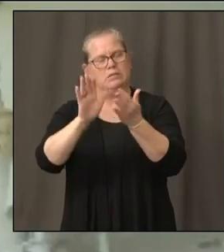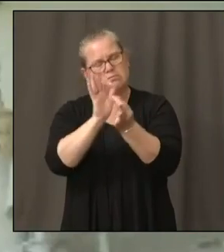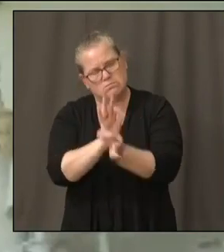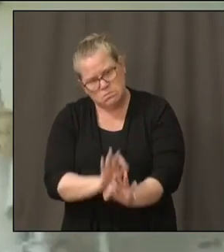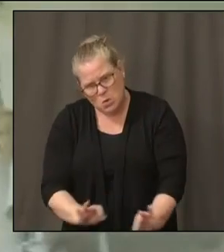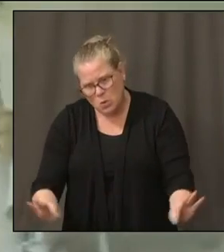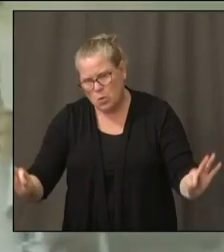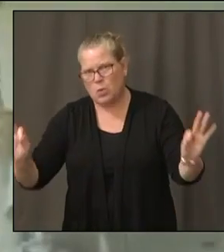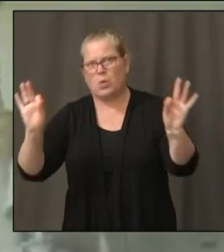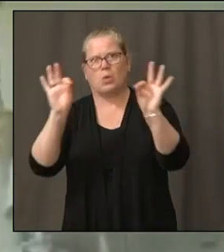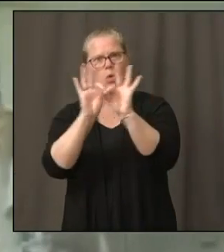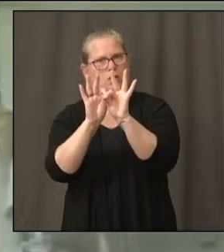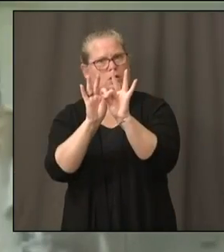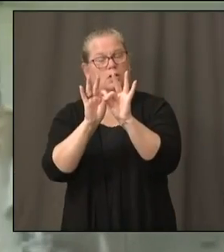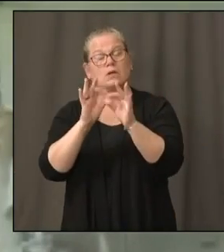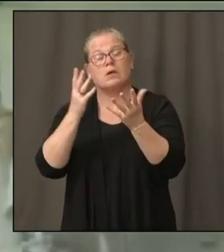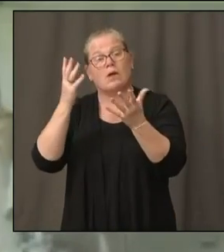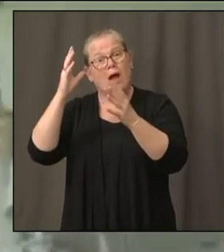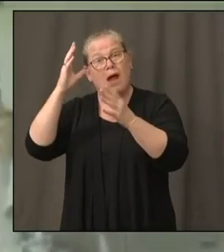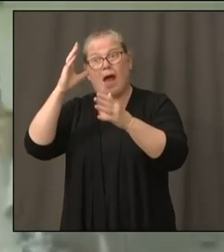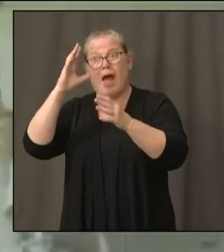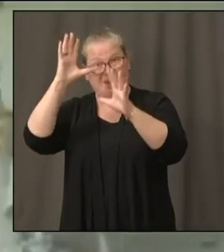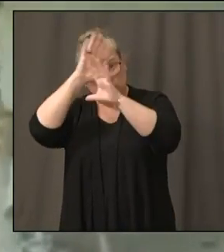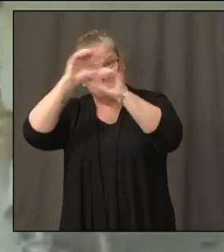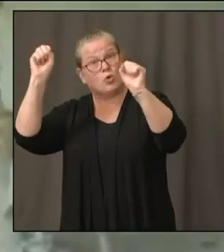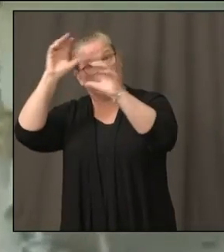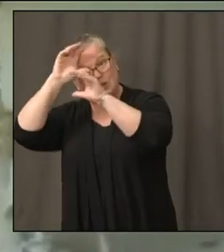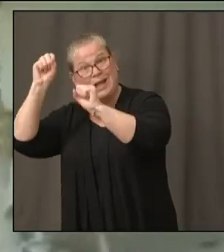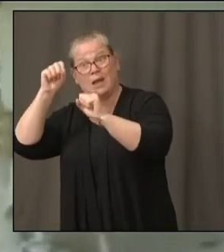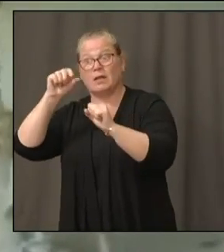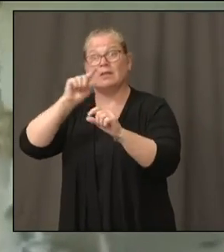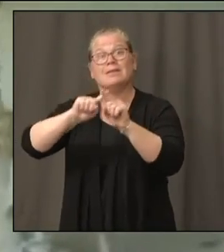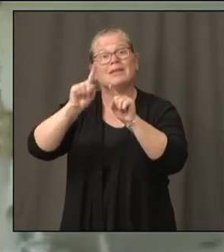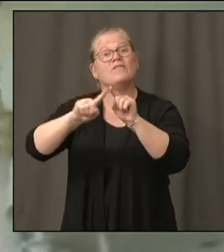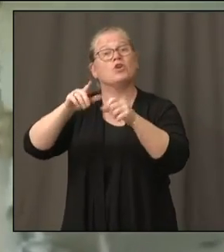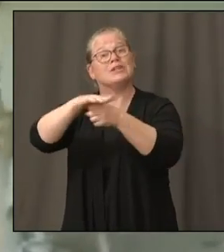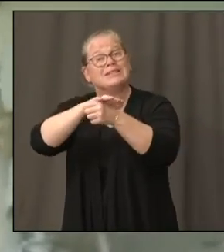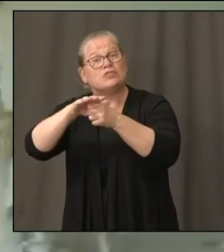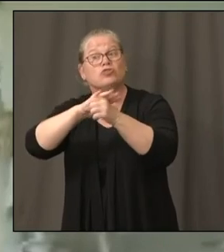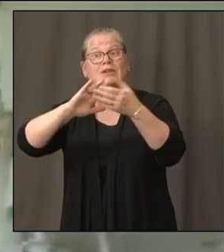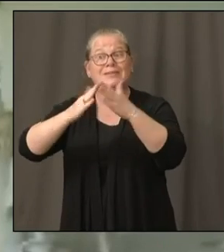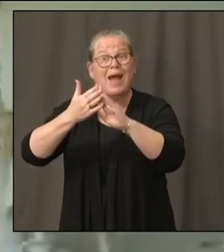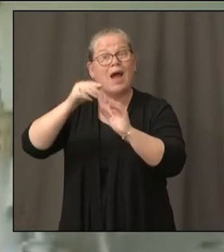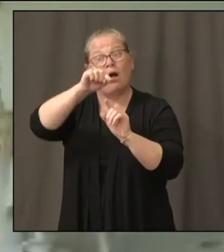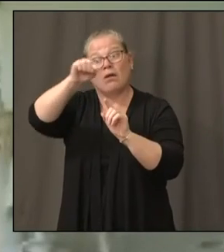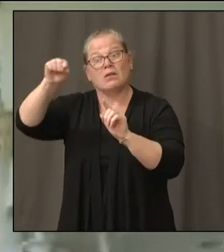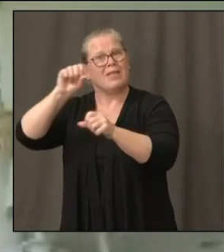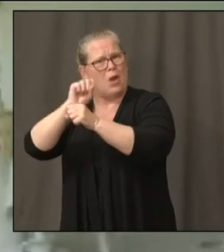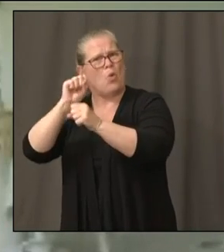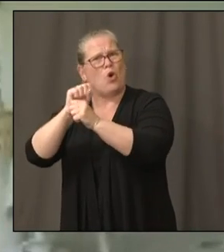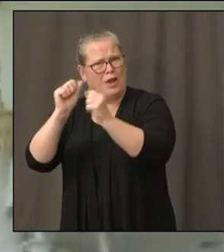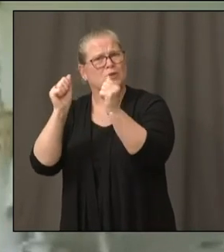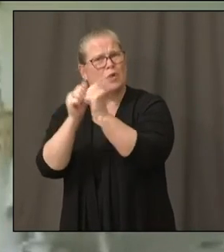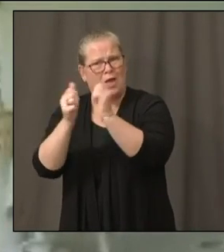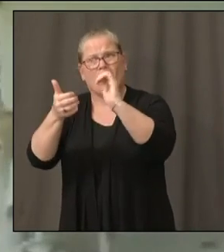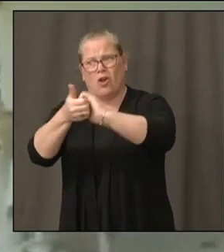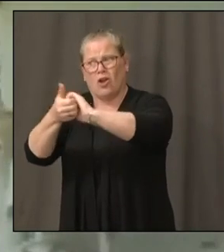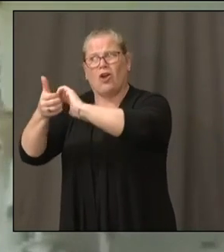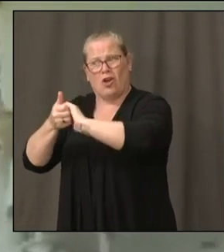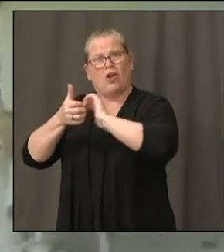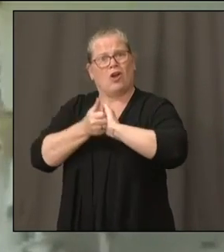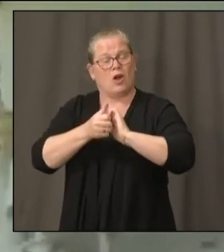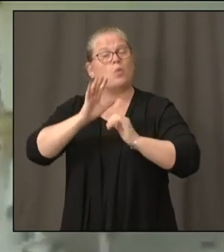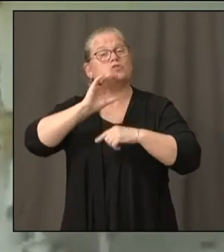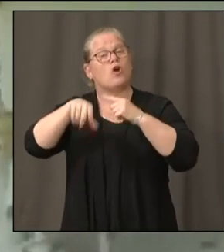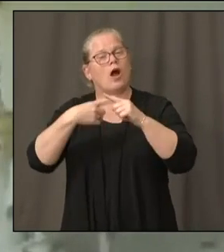with each other. When we talk about this, we talk about regional efforts to work with each other and